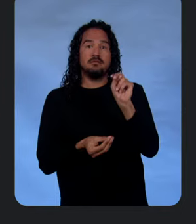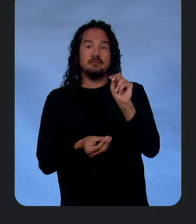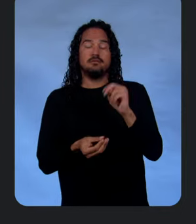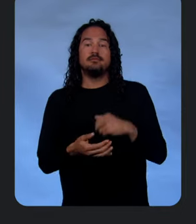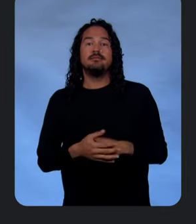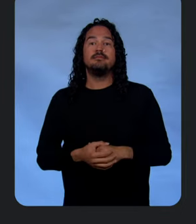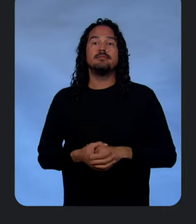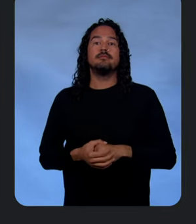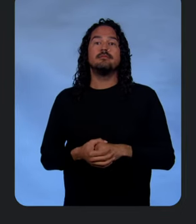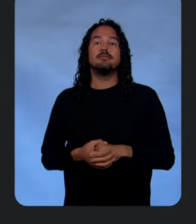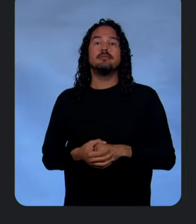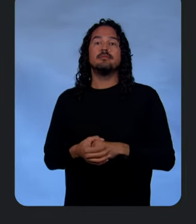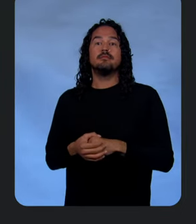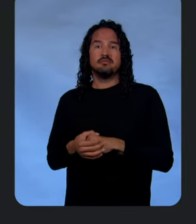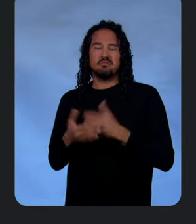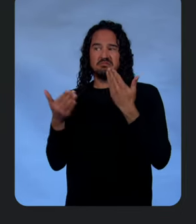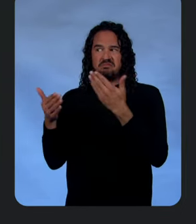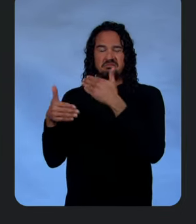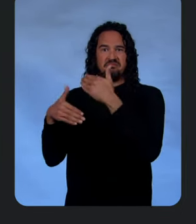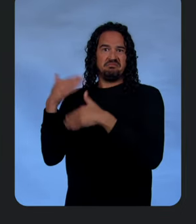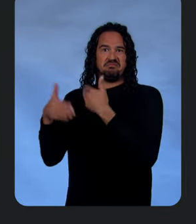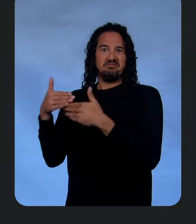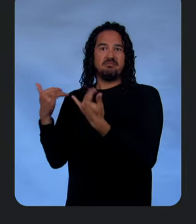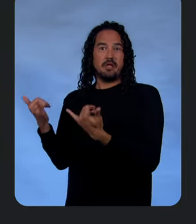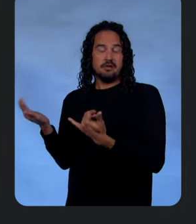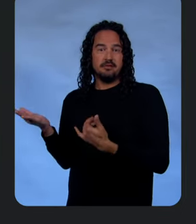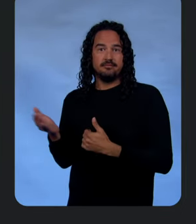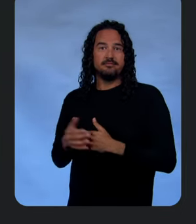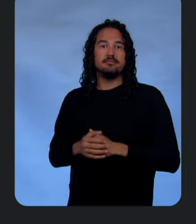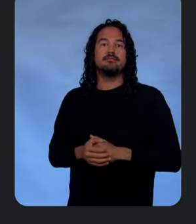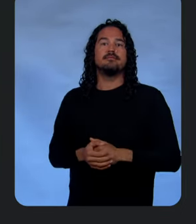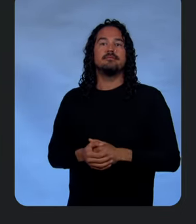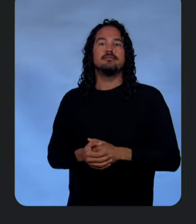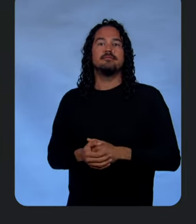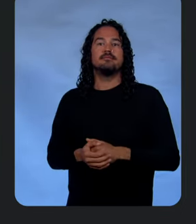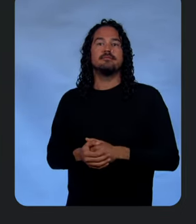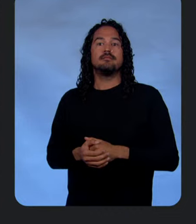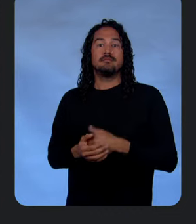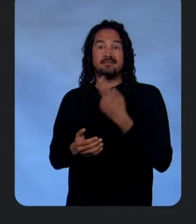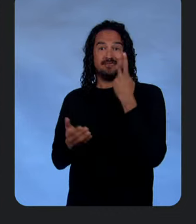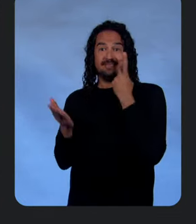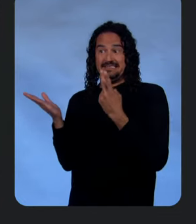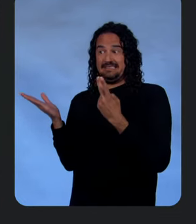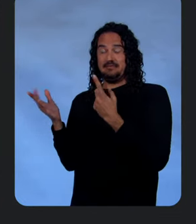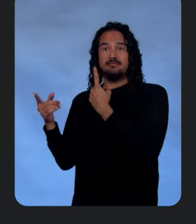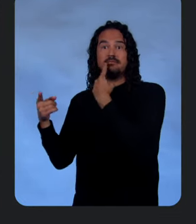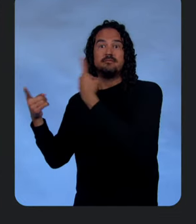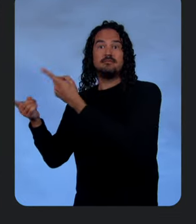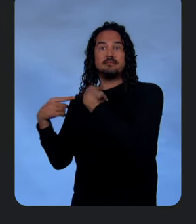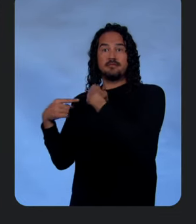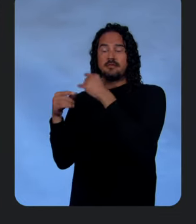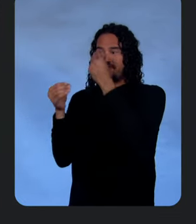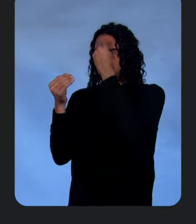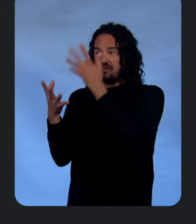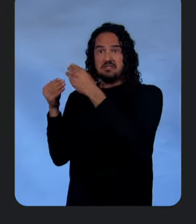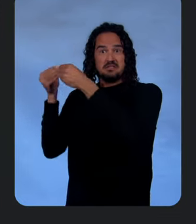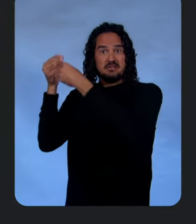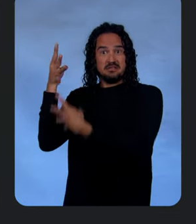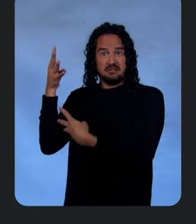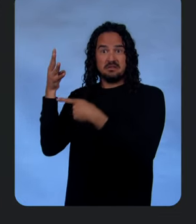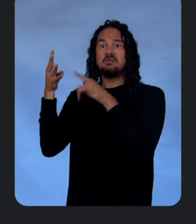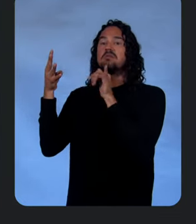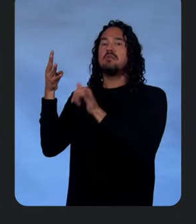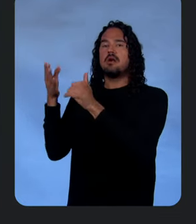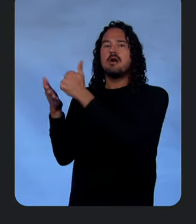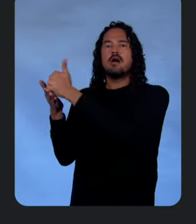And I'll go ahead and run this. And what we can do here is see that we're actually getting back different things. And what's great here is that it's helping me with different things in